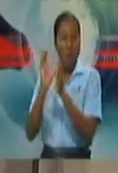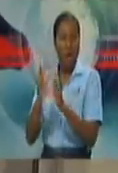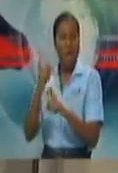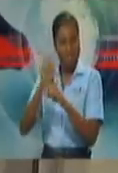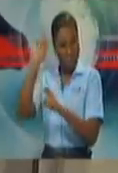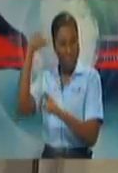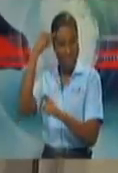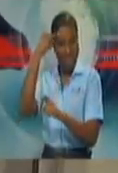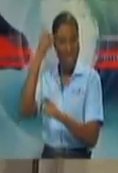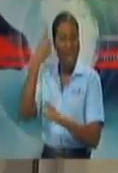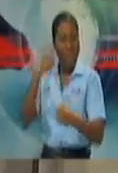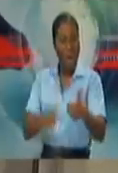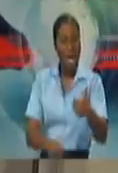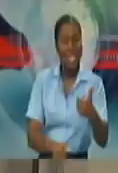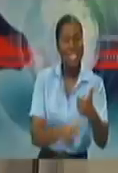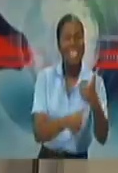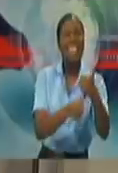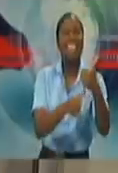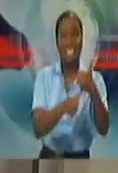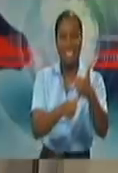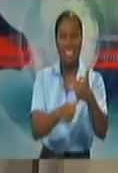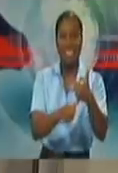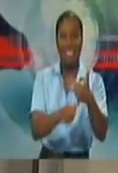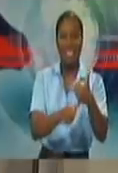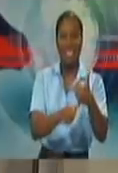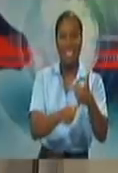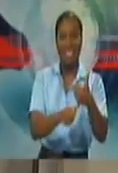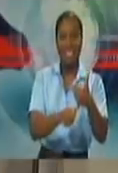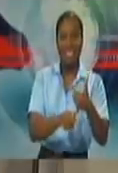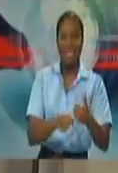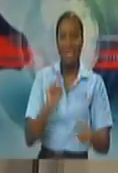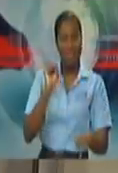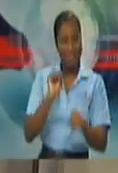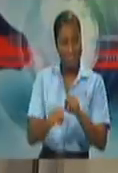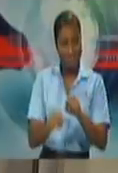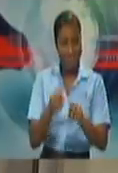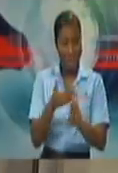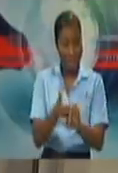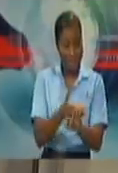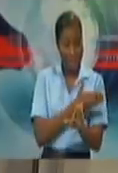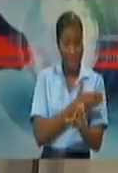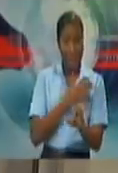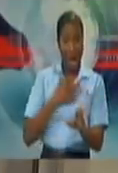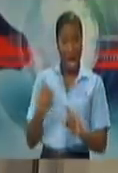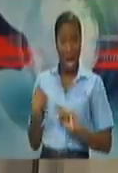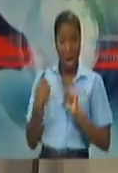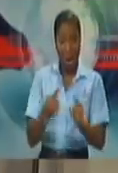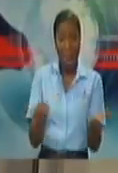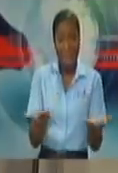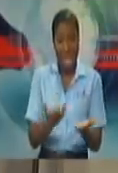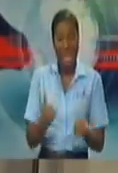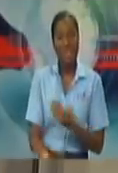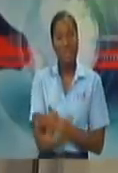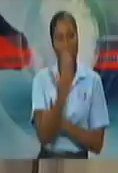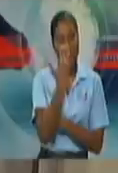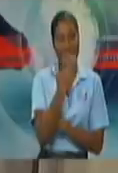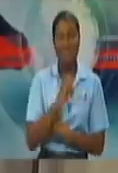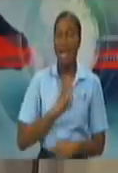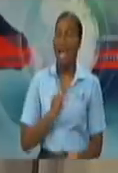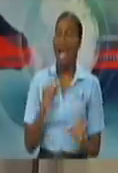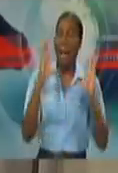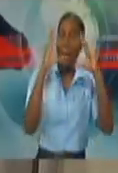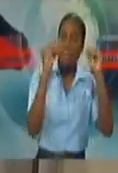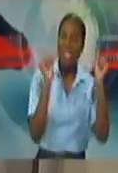the county medical officers of health. So before coming to the press conference this morning, I met with the CMO and the